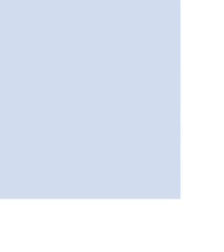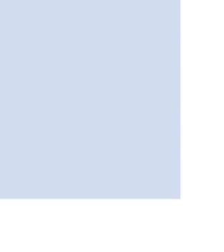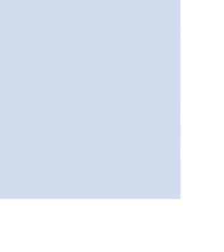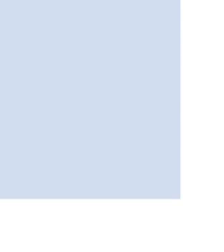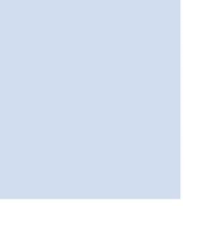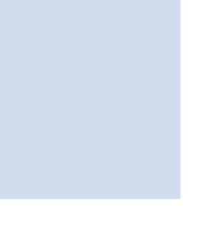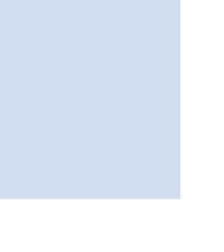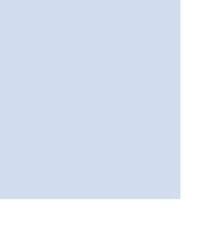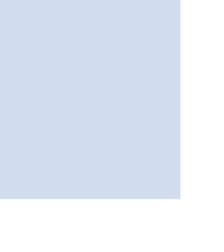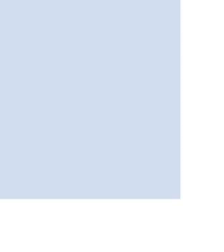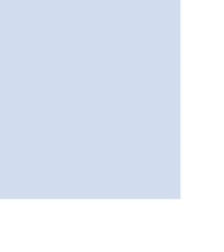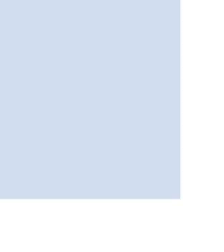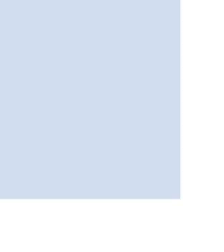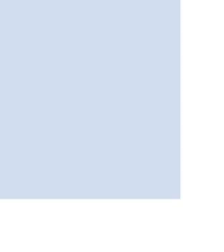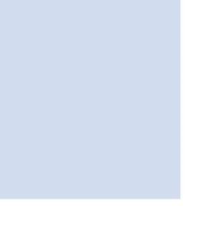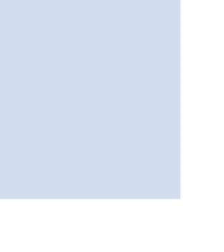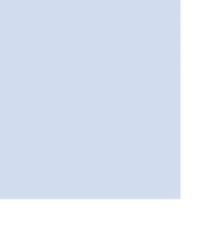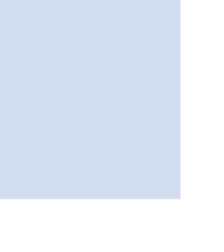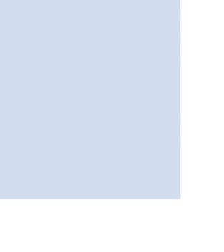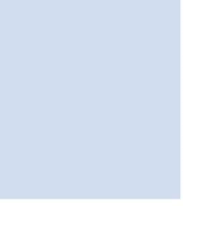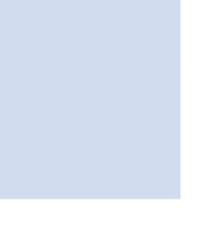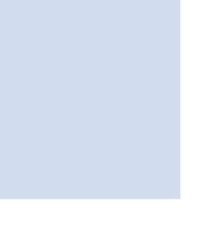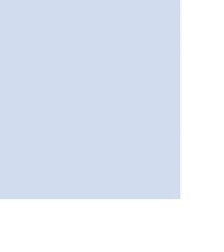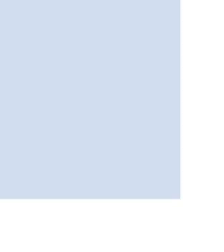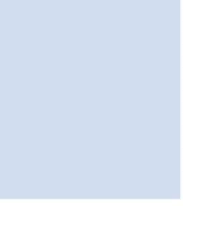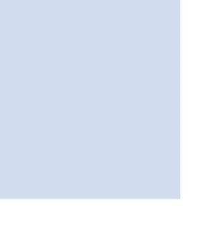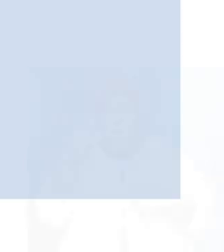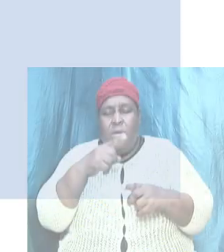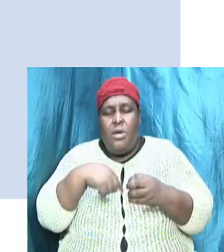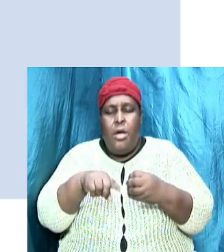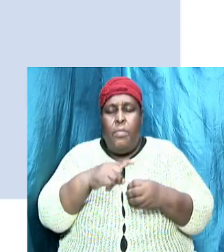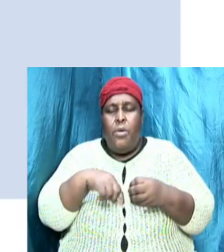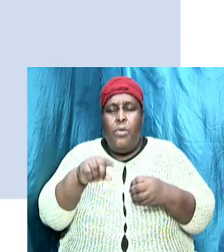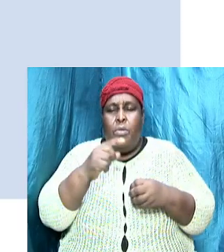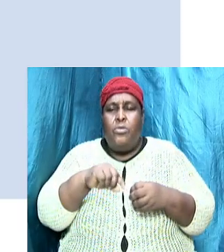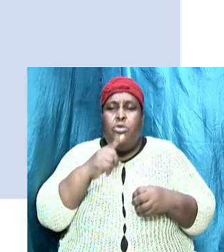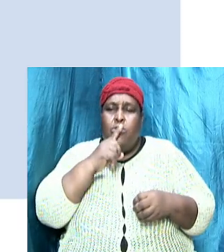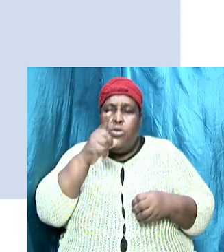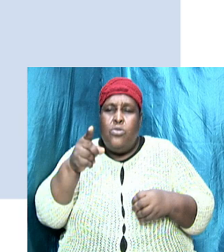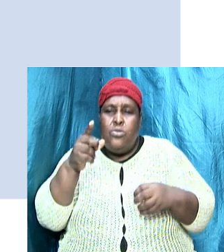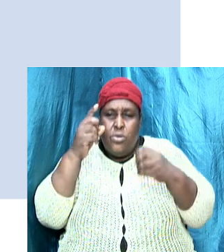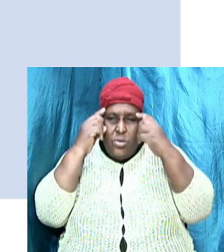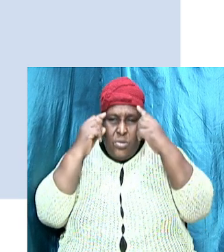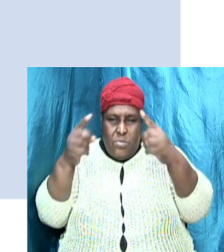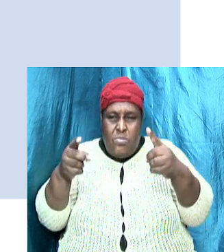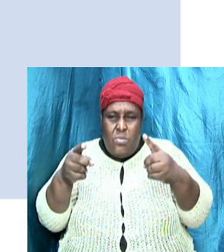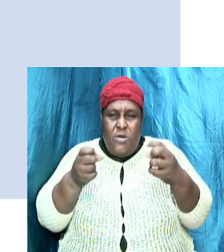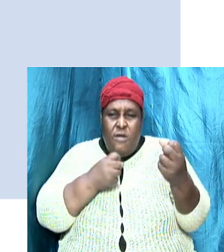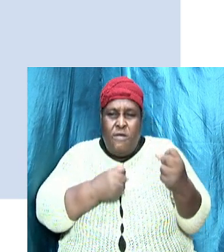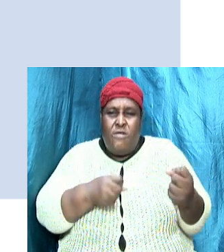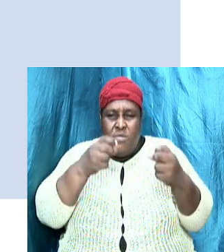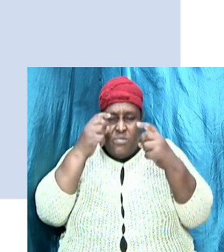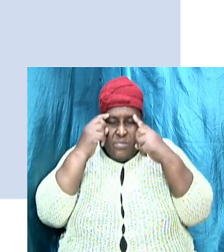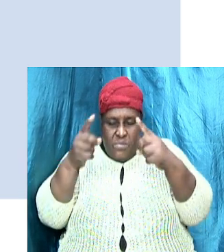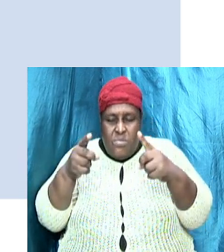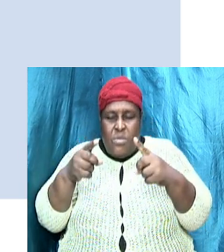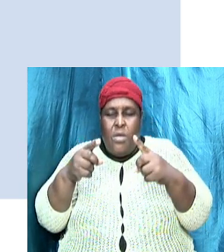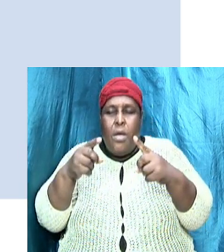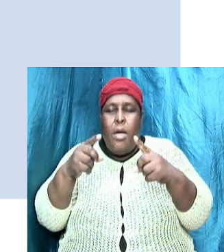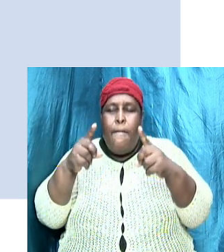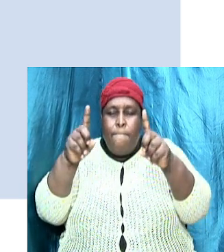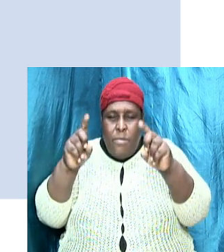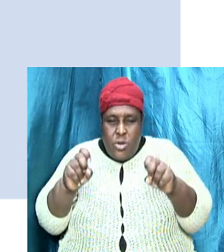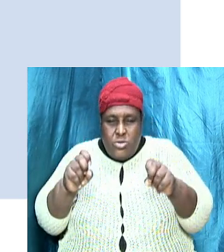of doctrine. The word, when we talk about the true doctrine and sound doctrine, it must match up with the word